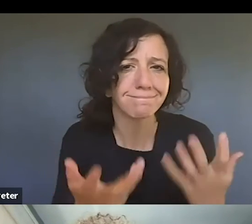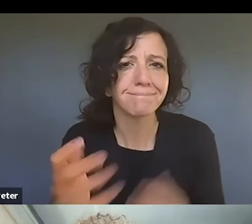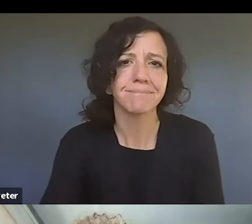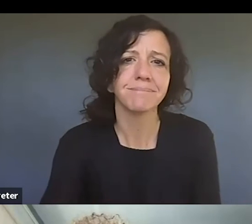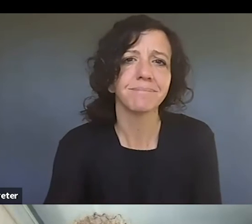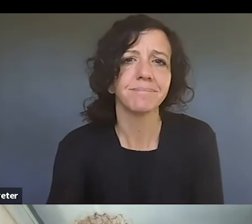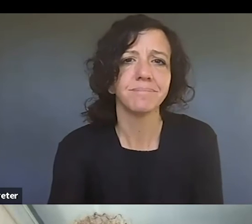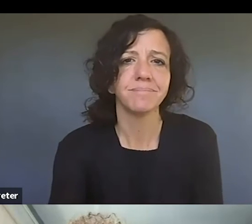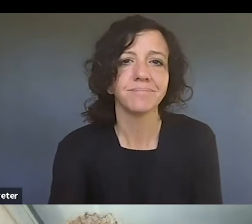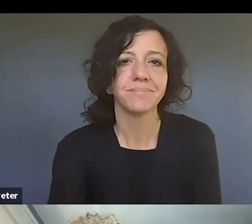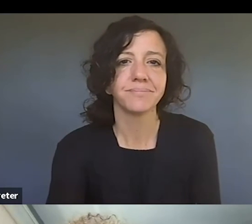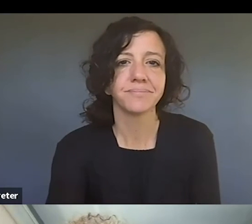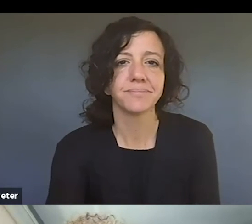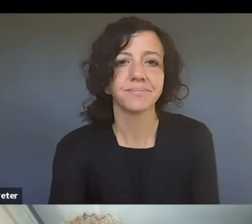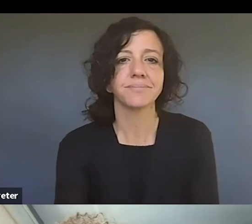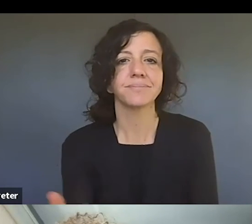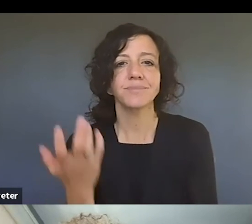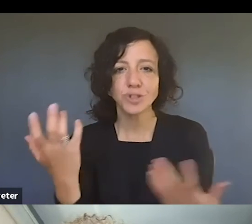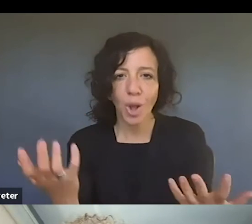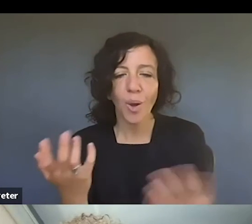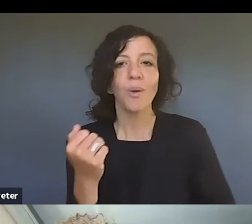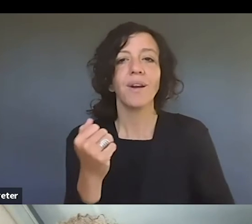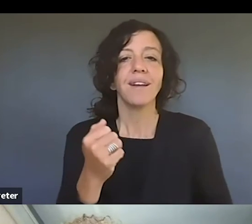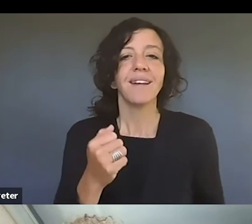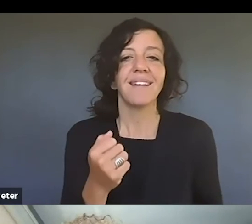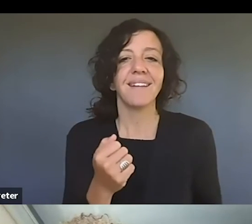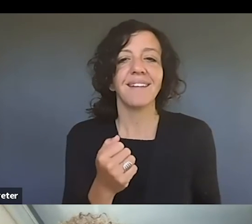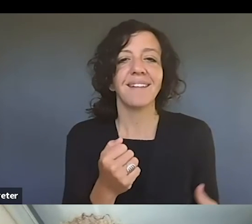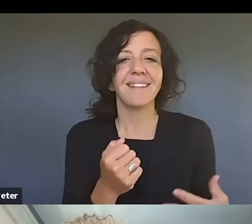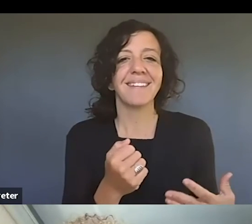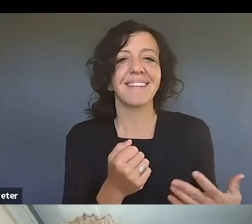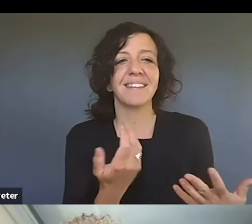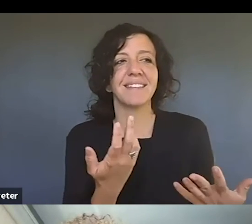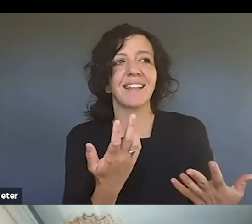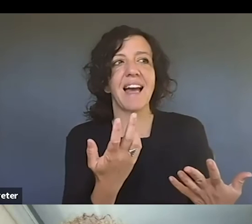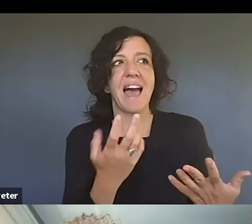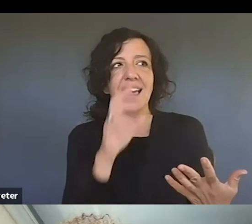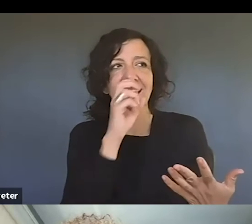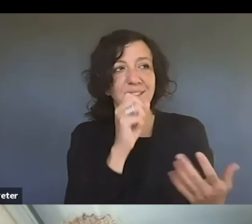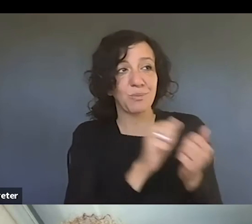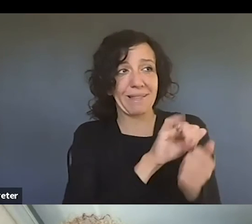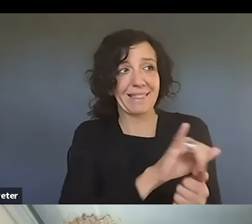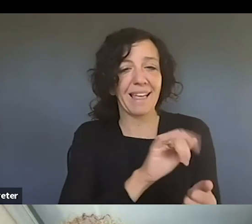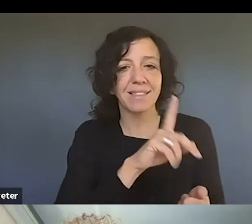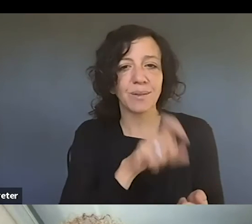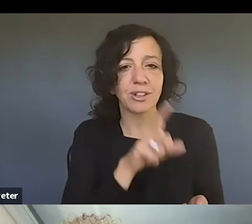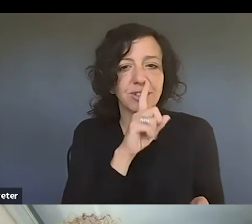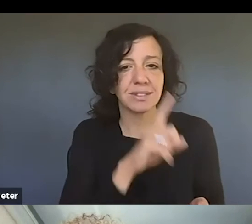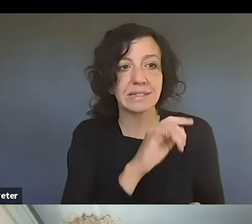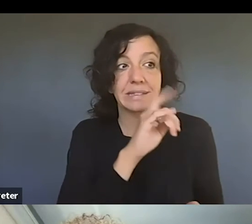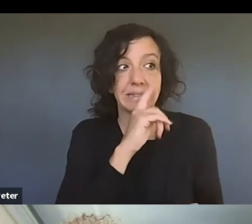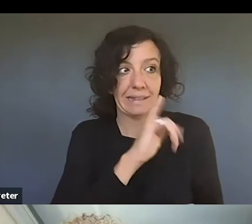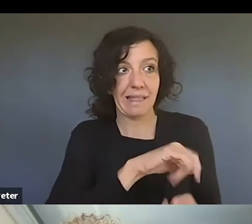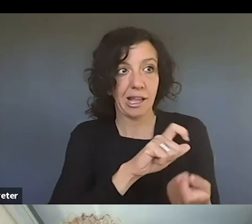uh, you know, coffee table book. Um, and the question is, you know, is that transformative